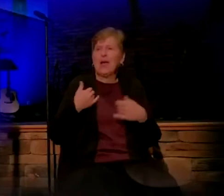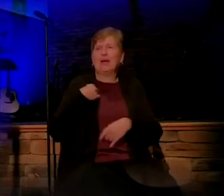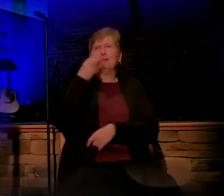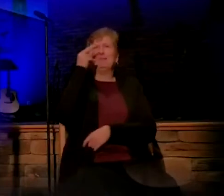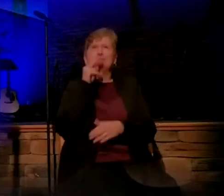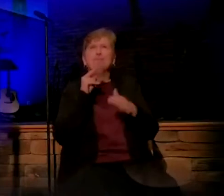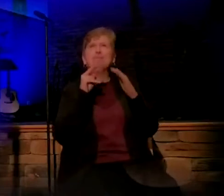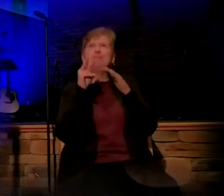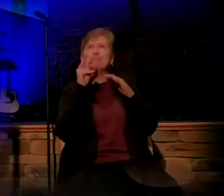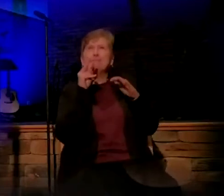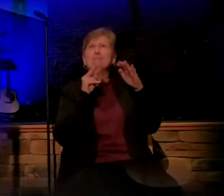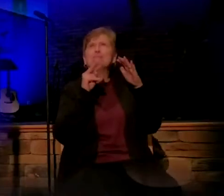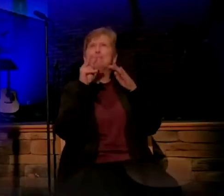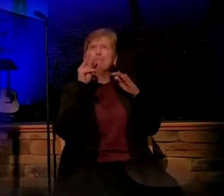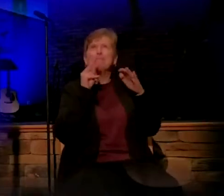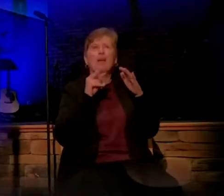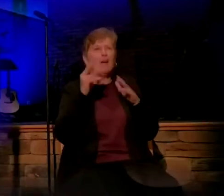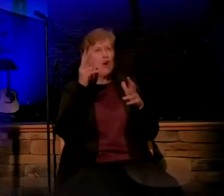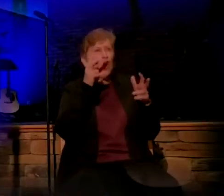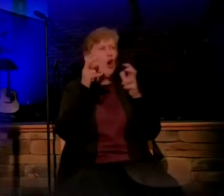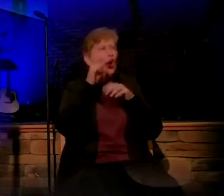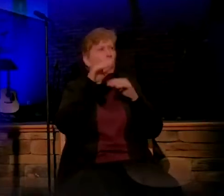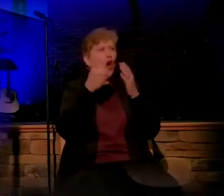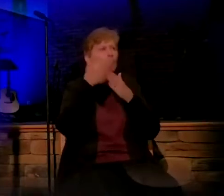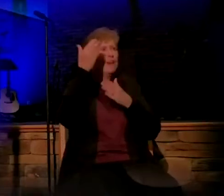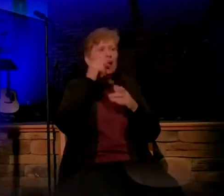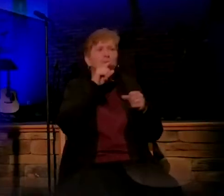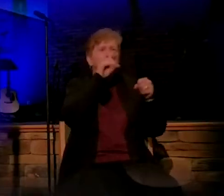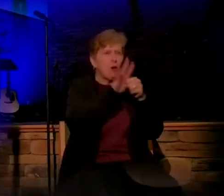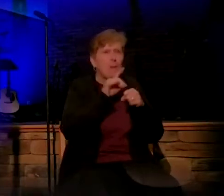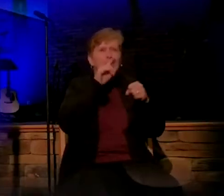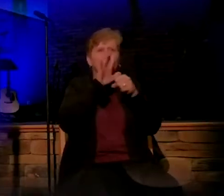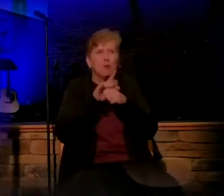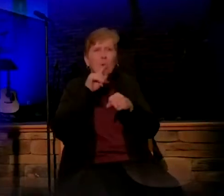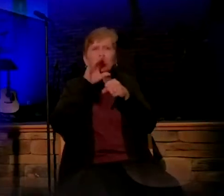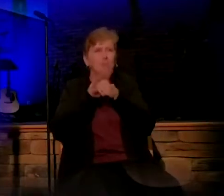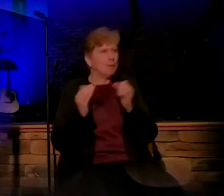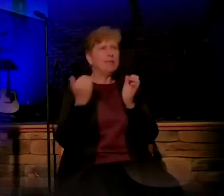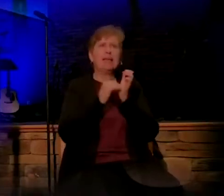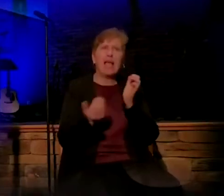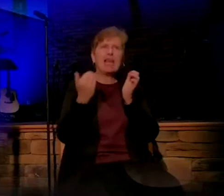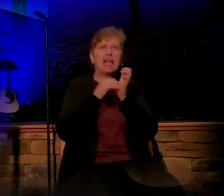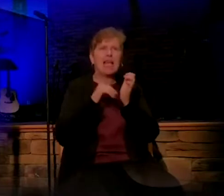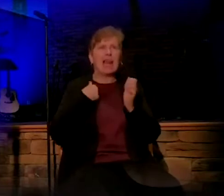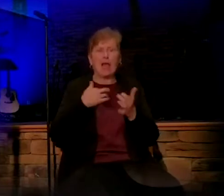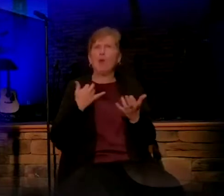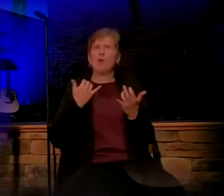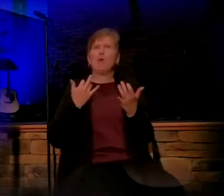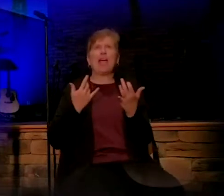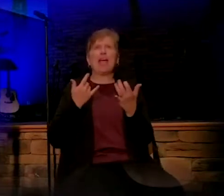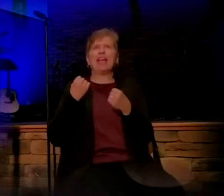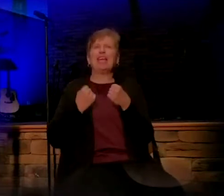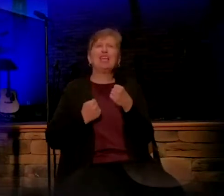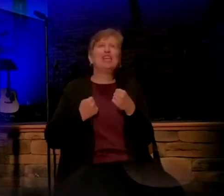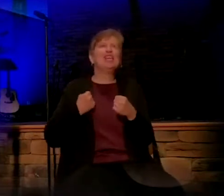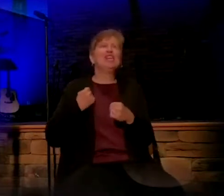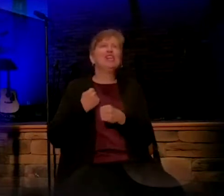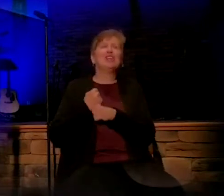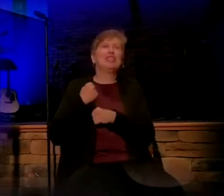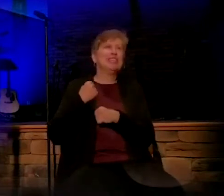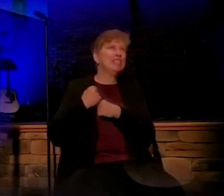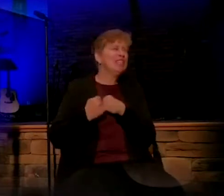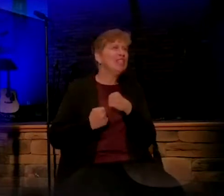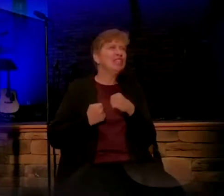anticipating. You've heard all of God's promises again and again. And you've been waiting year after year